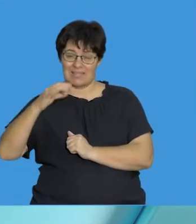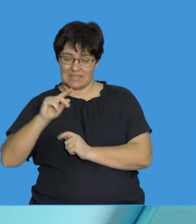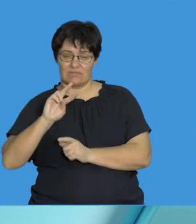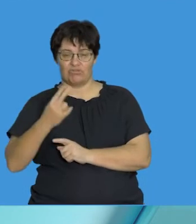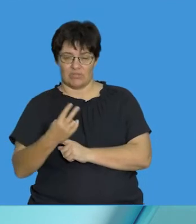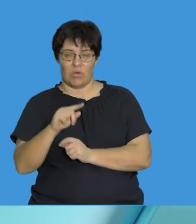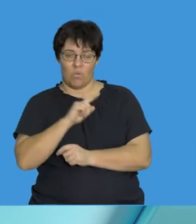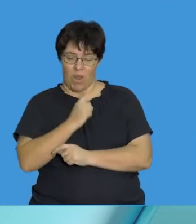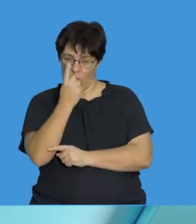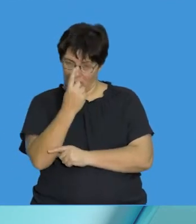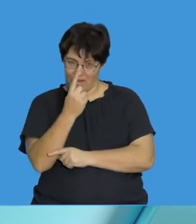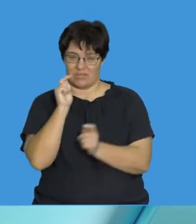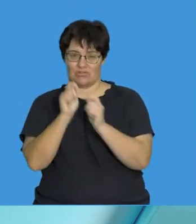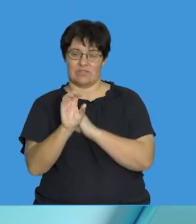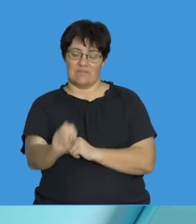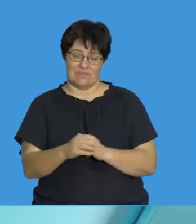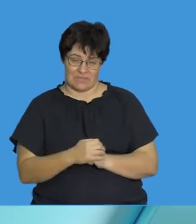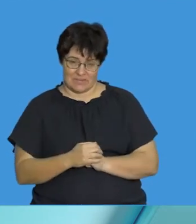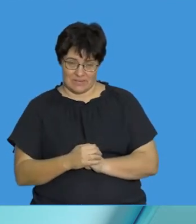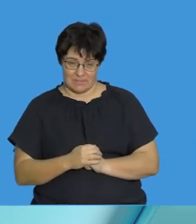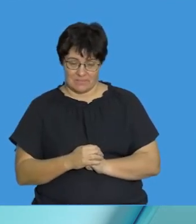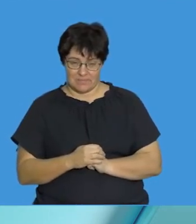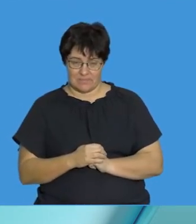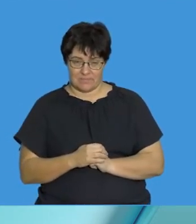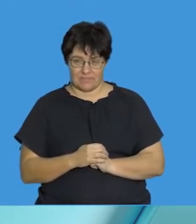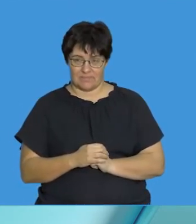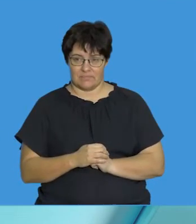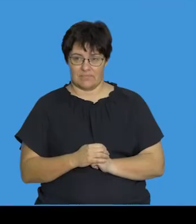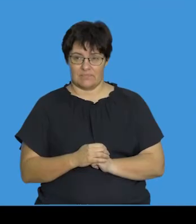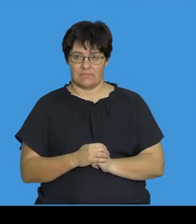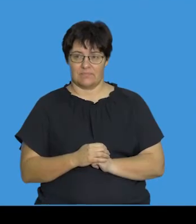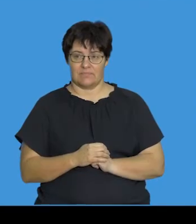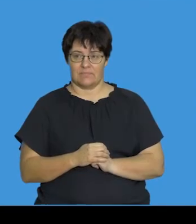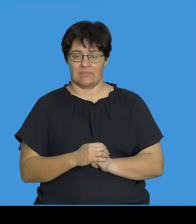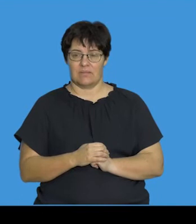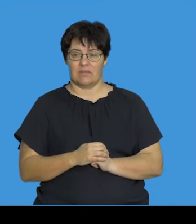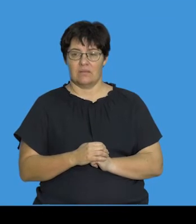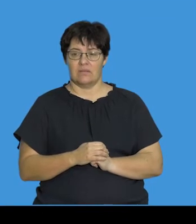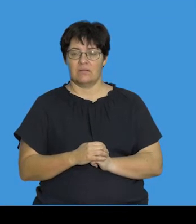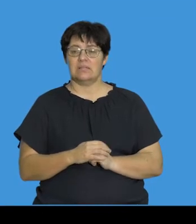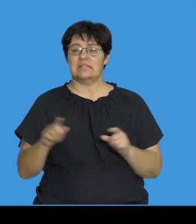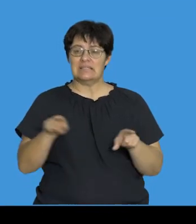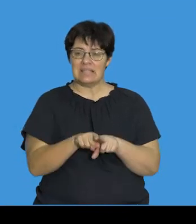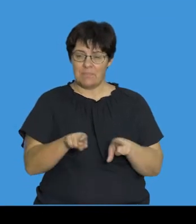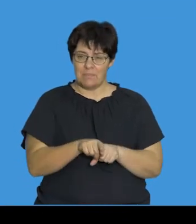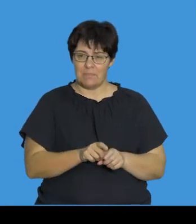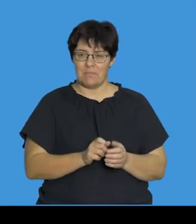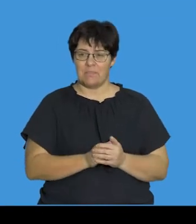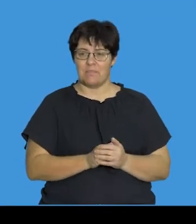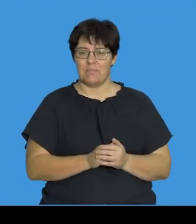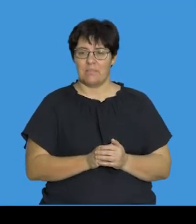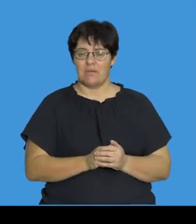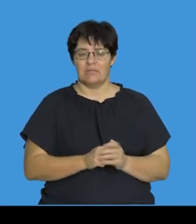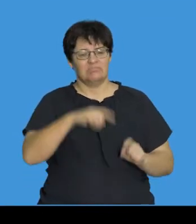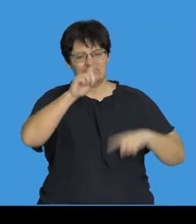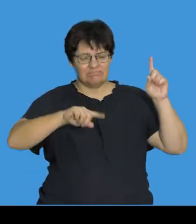altered because of a single nucleotide chain. And so we'll discuss the effects of that in a little while. We also know